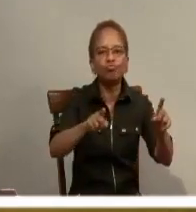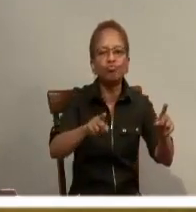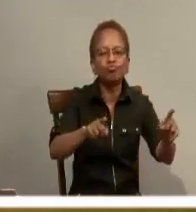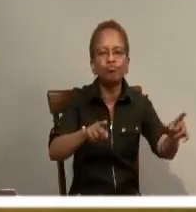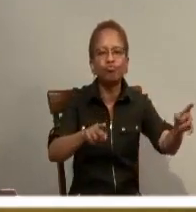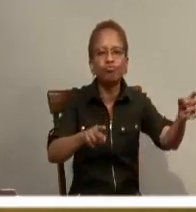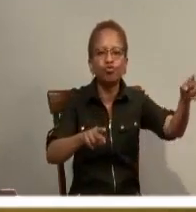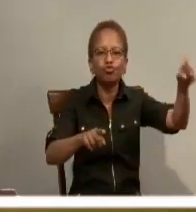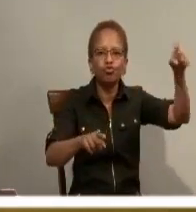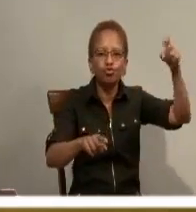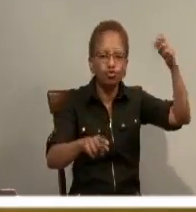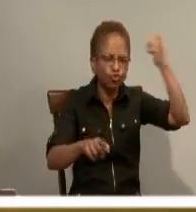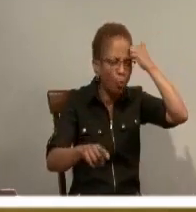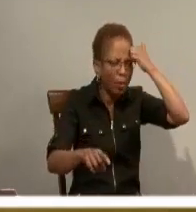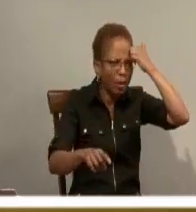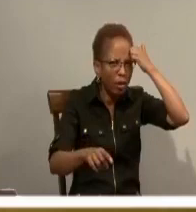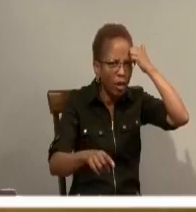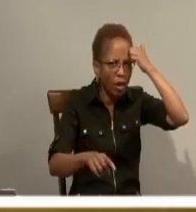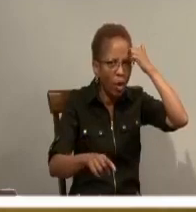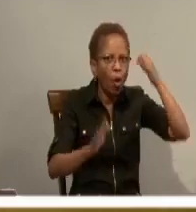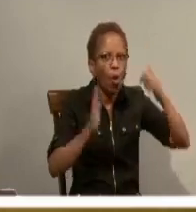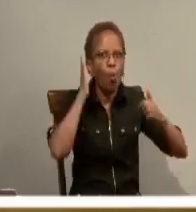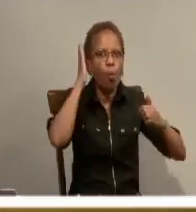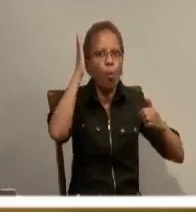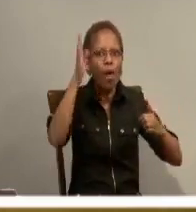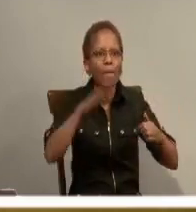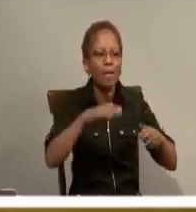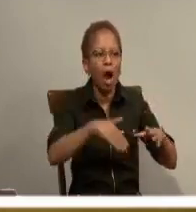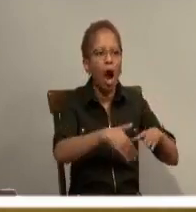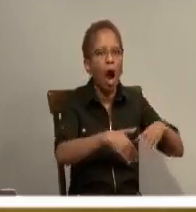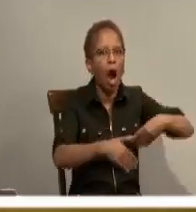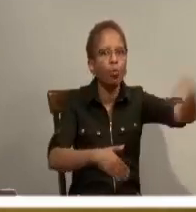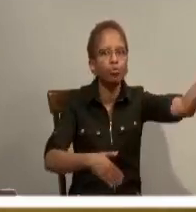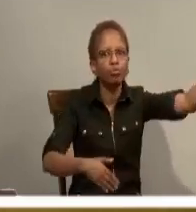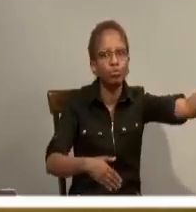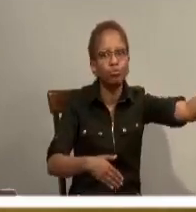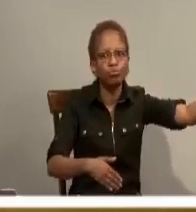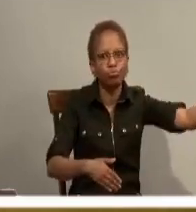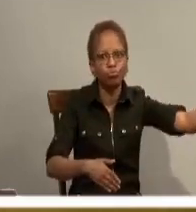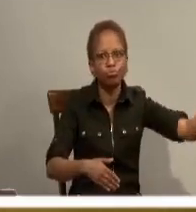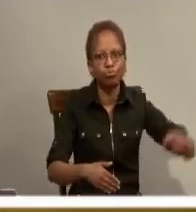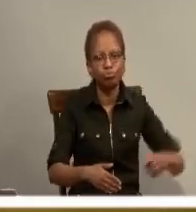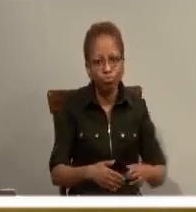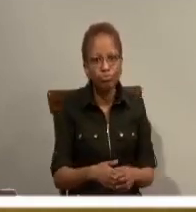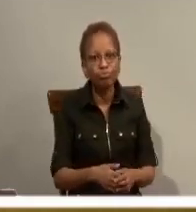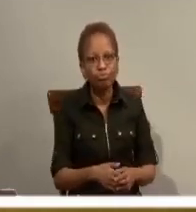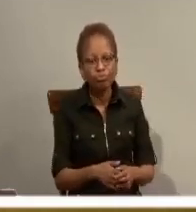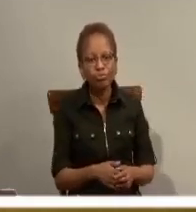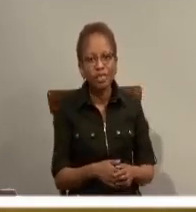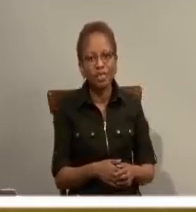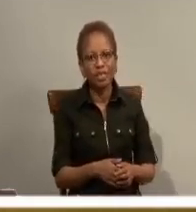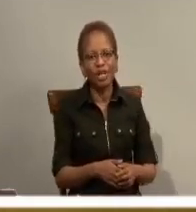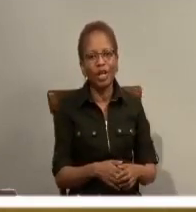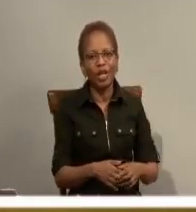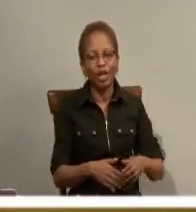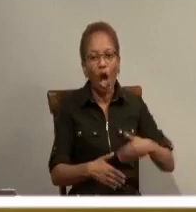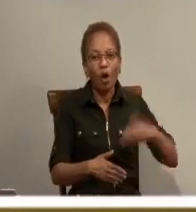gnashing of teeth. And one person said, and if for those who have no teeth, teeth will be provided.